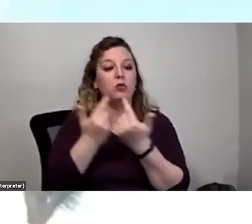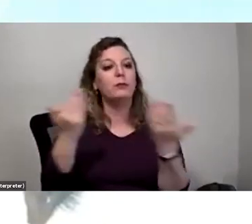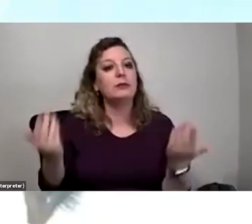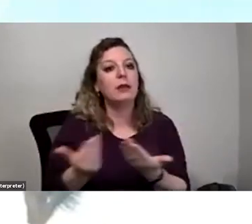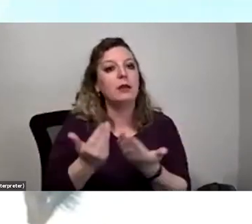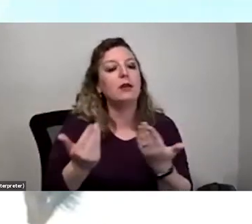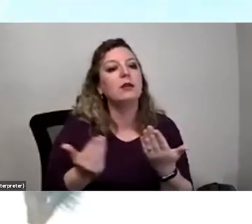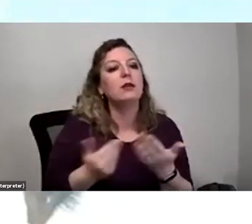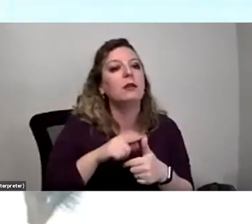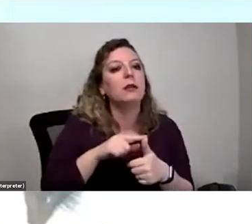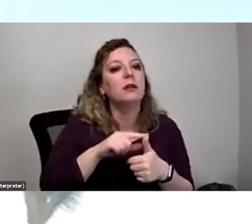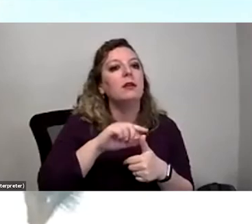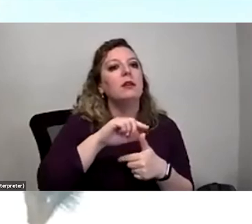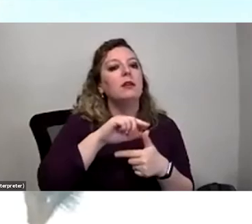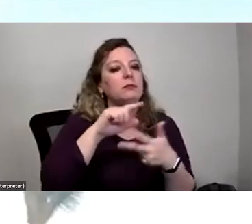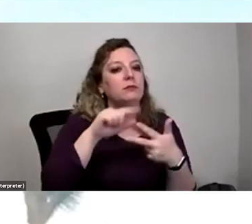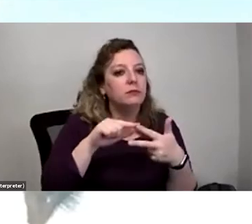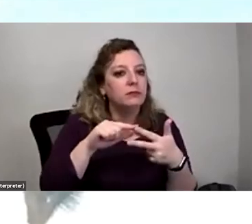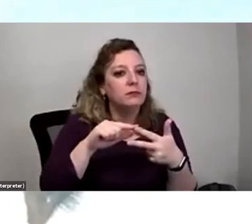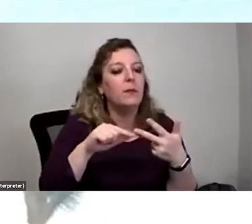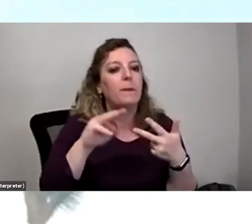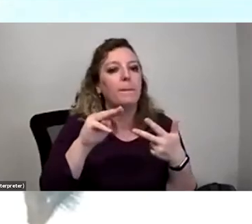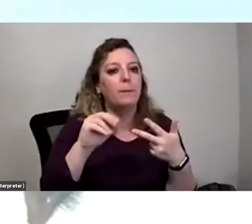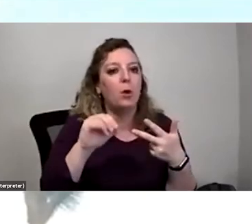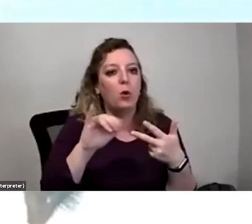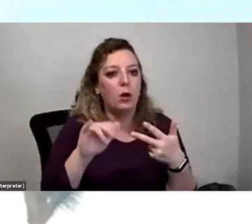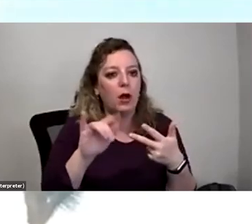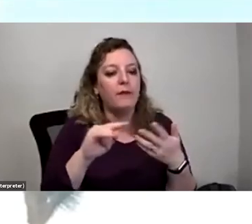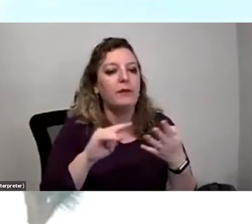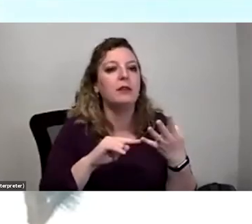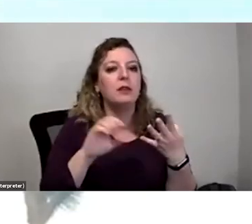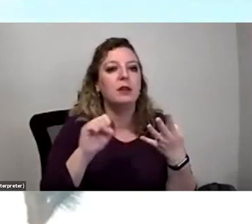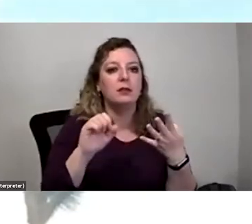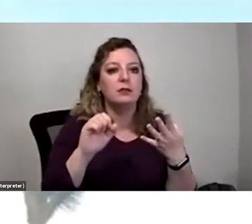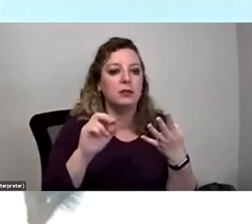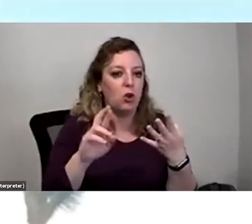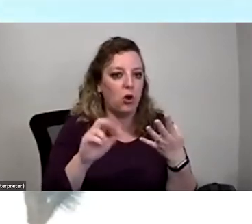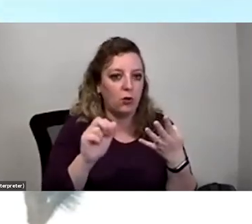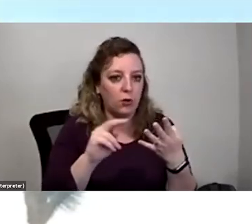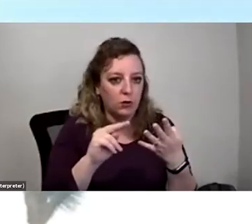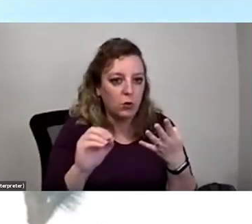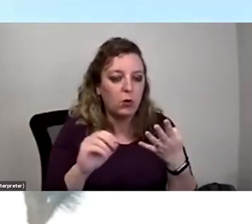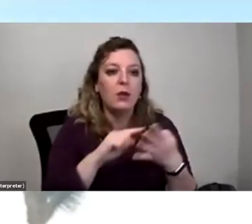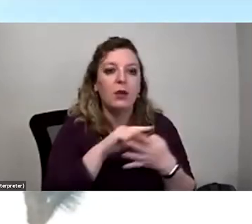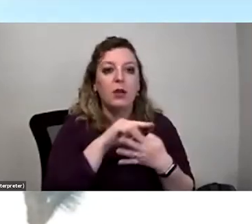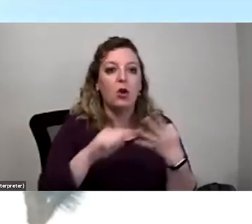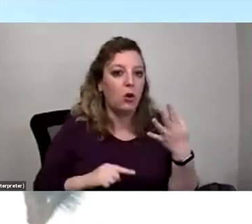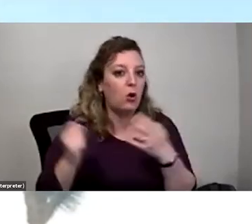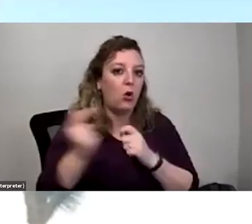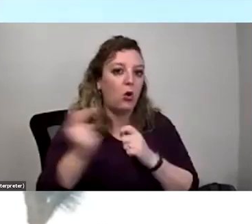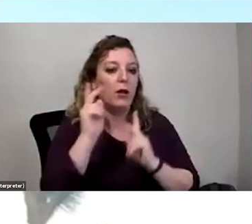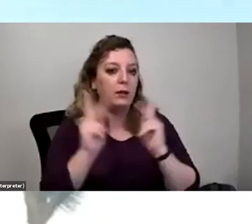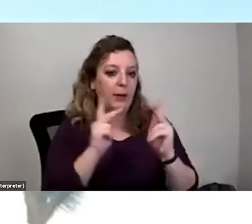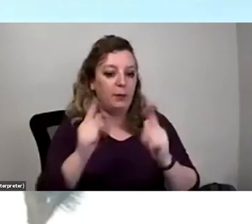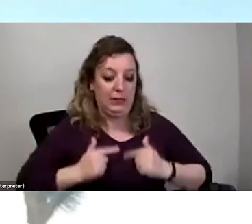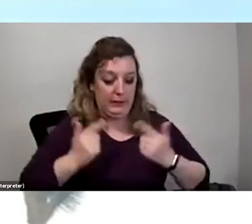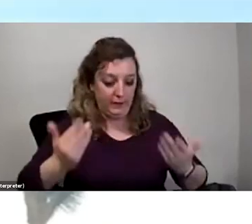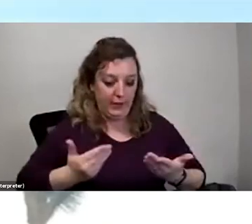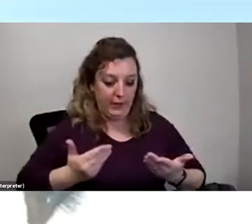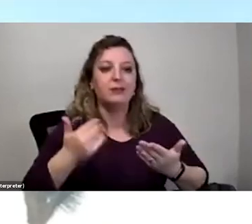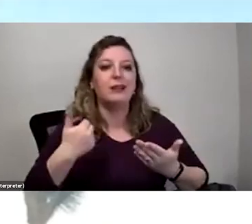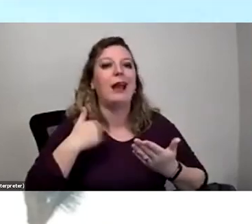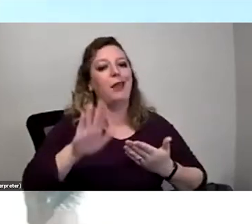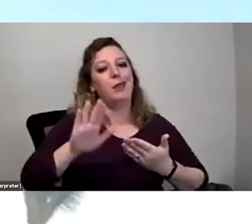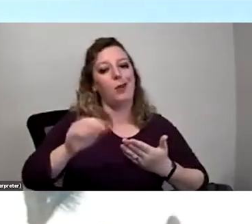are the Cahuilla, the Chimewa, the Mojave and the Serrano. And all of the people who have lived here over the ages have had their